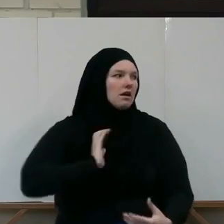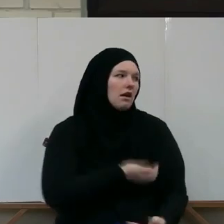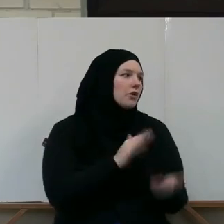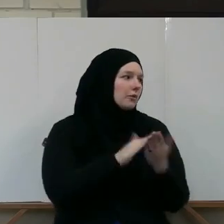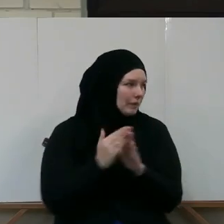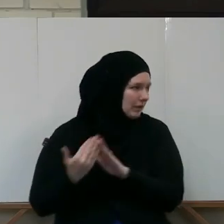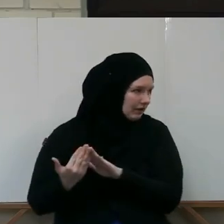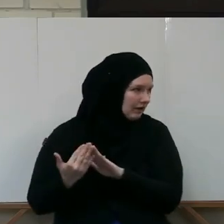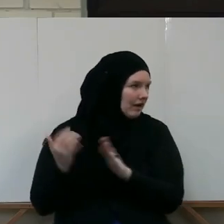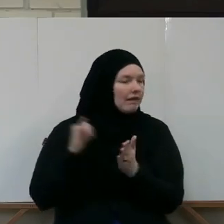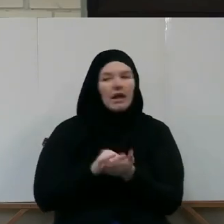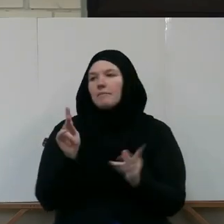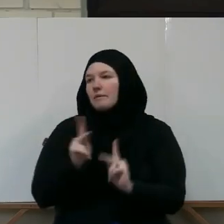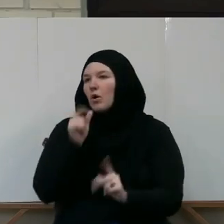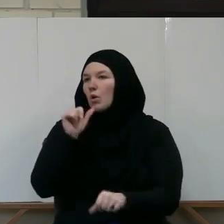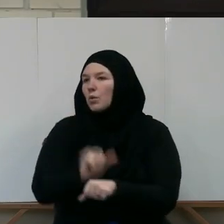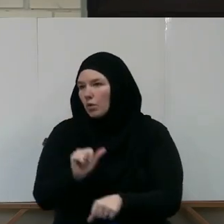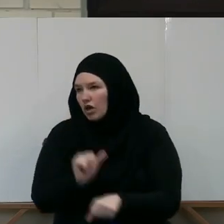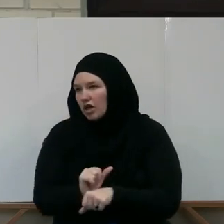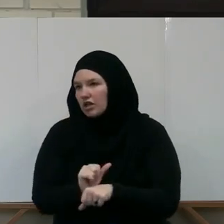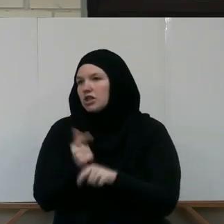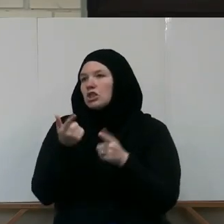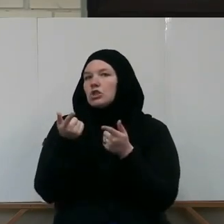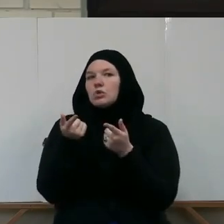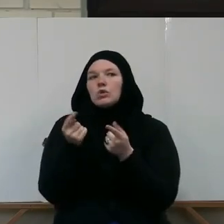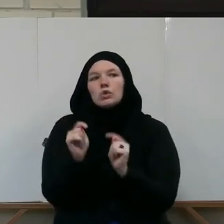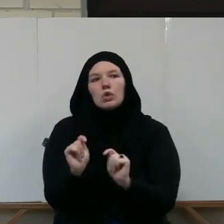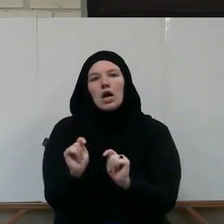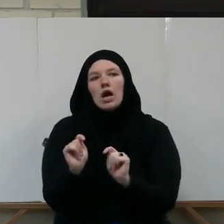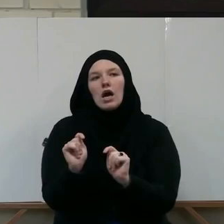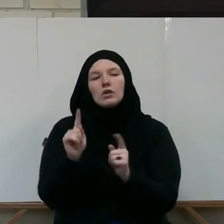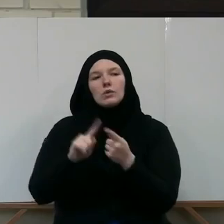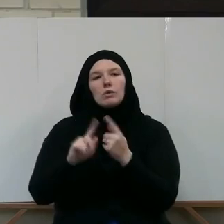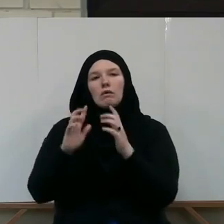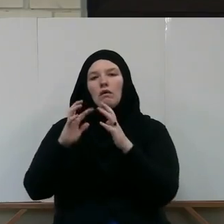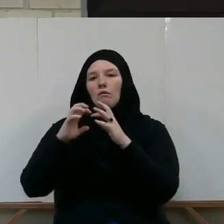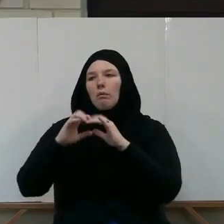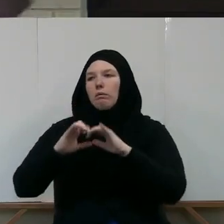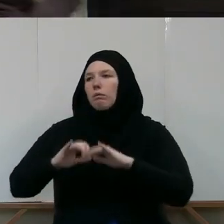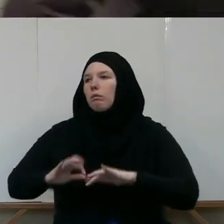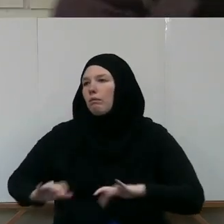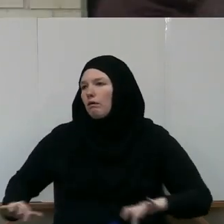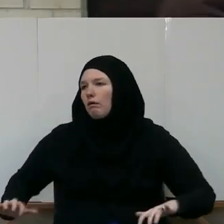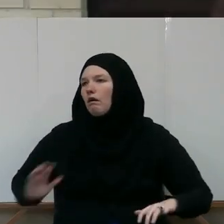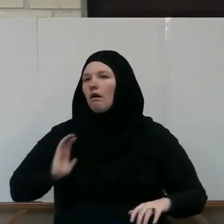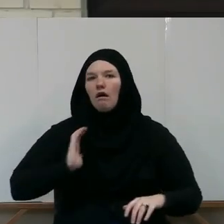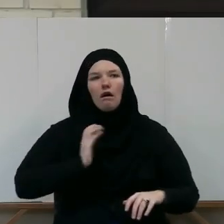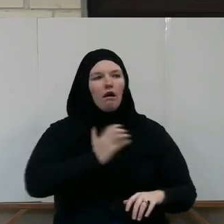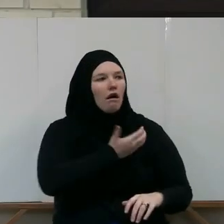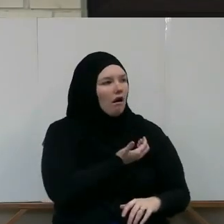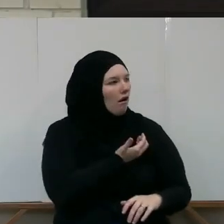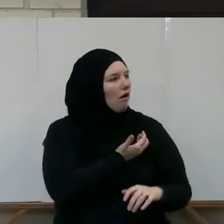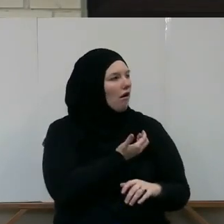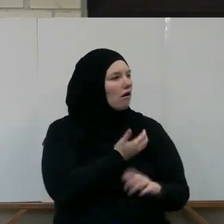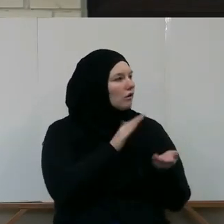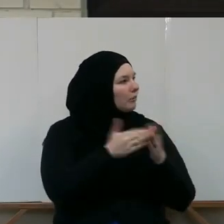that are working to break down the confidence and the lines and the roles of